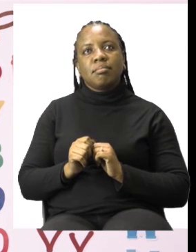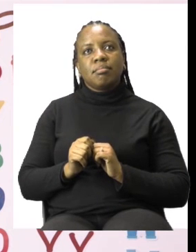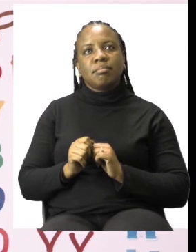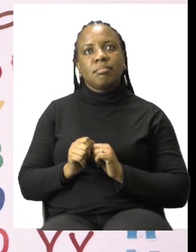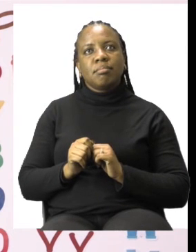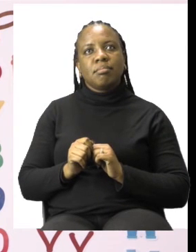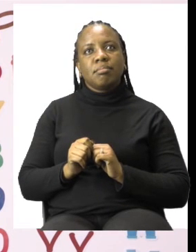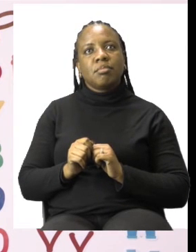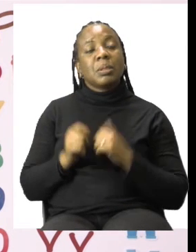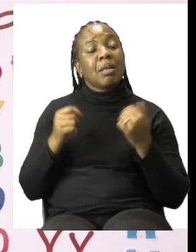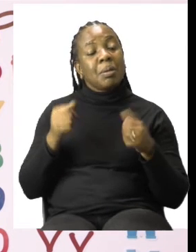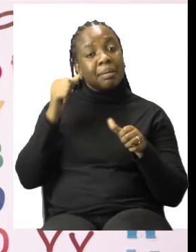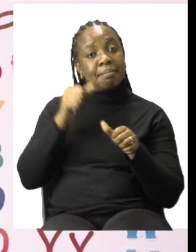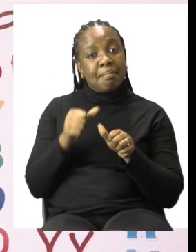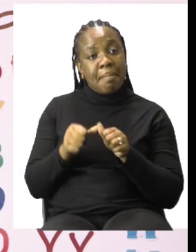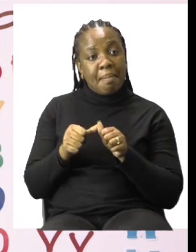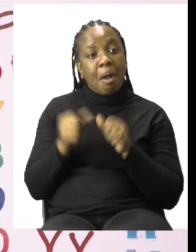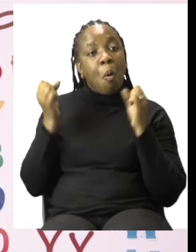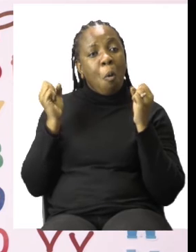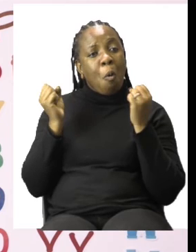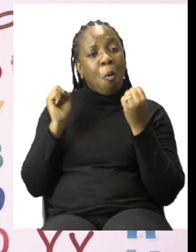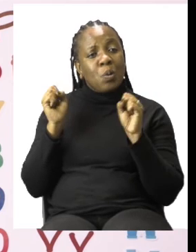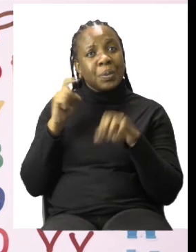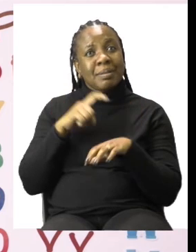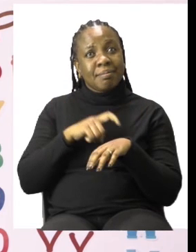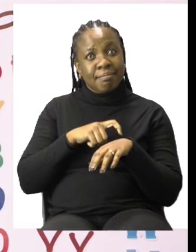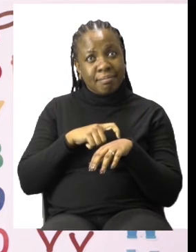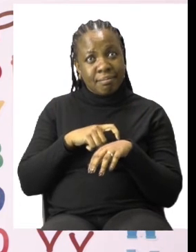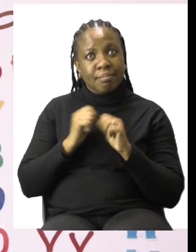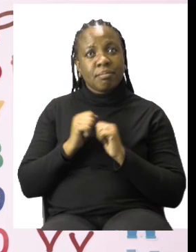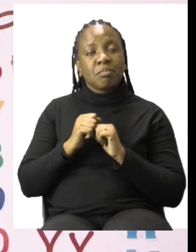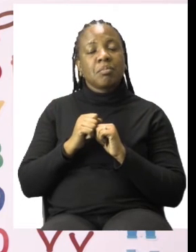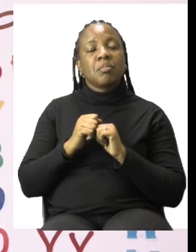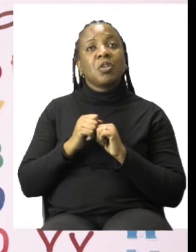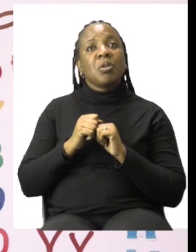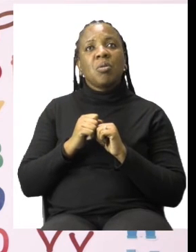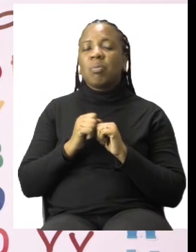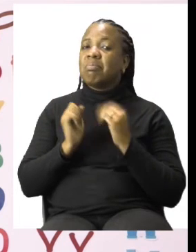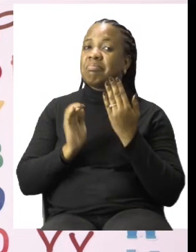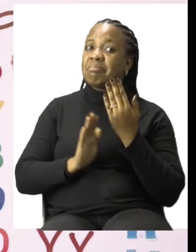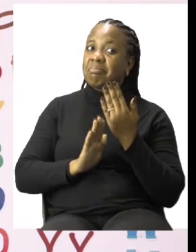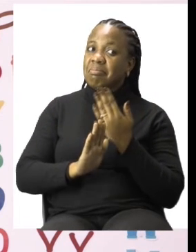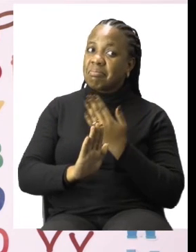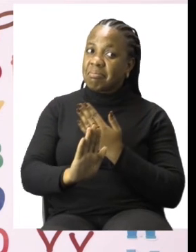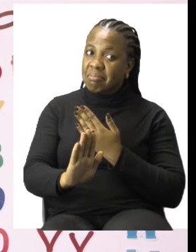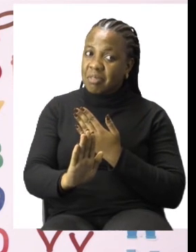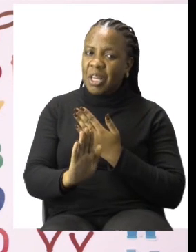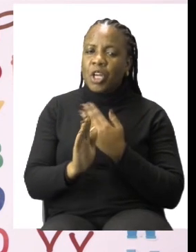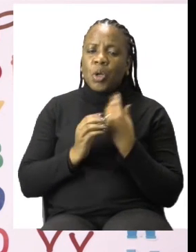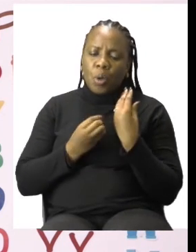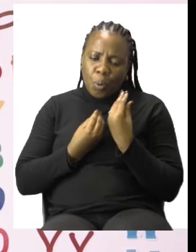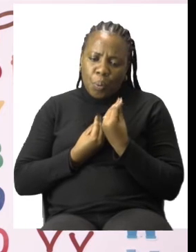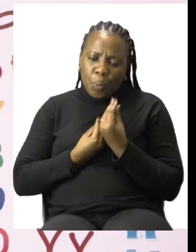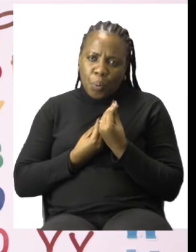about winter. So that means we need to stay safe as well as stay warm. Make sure